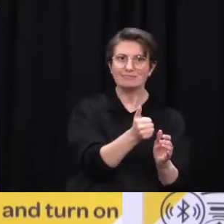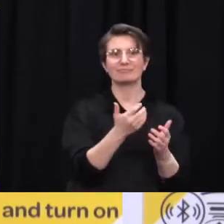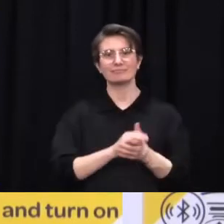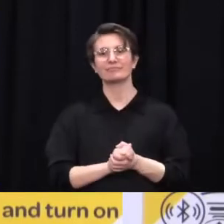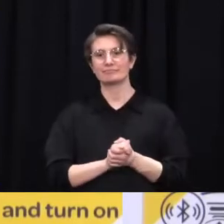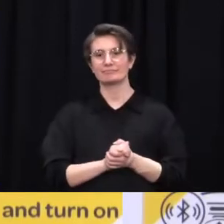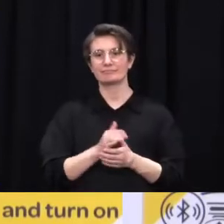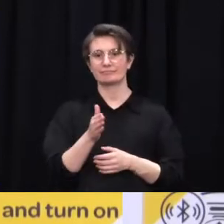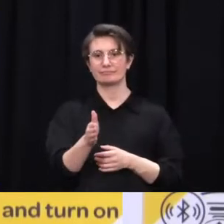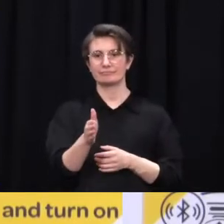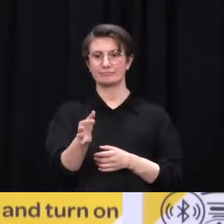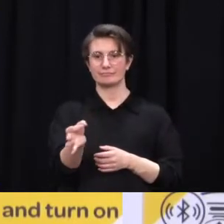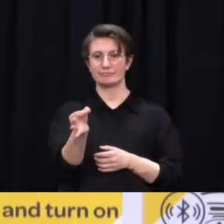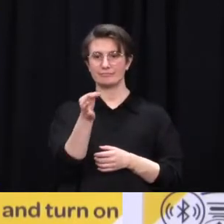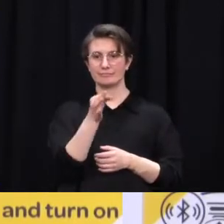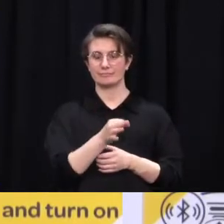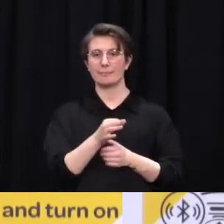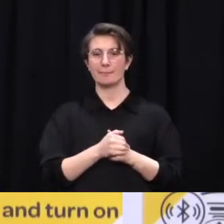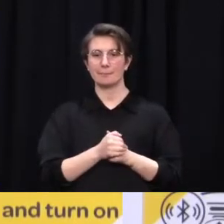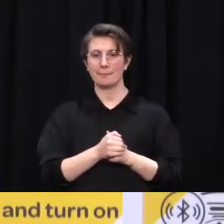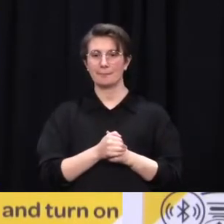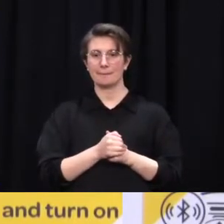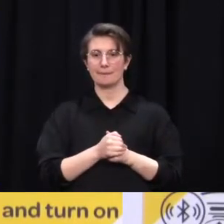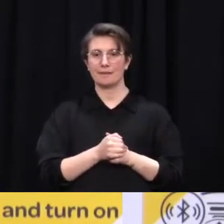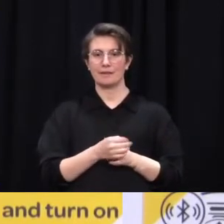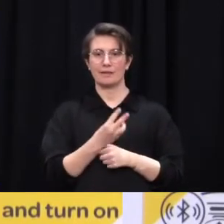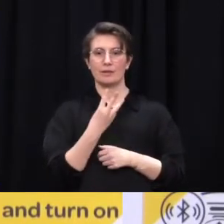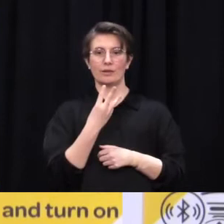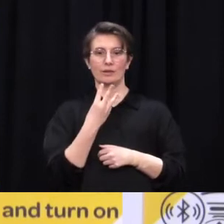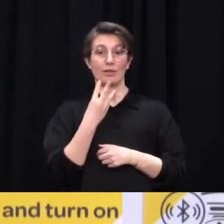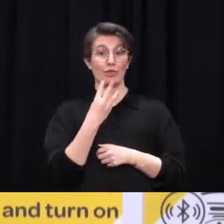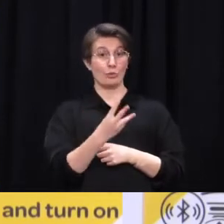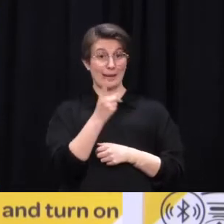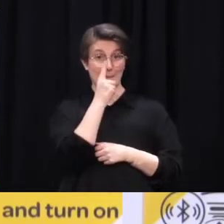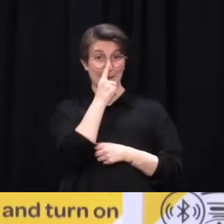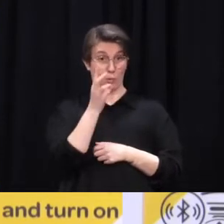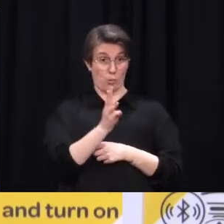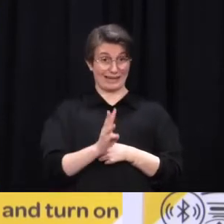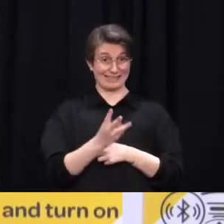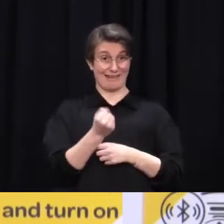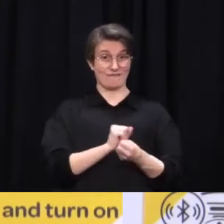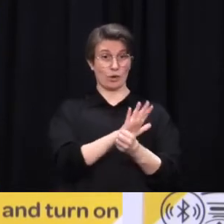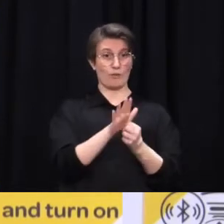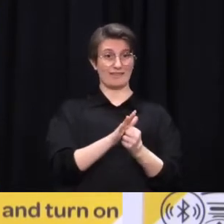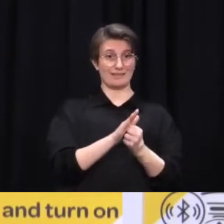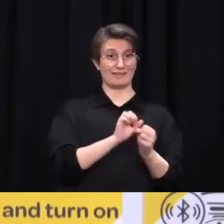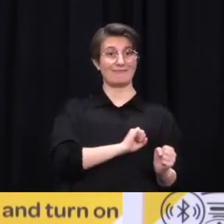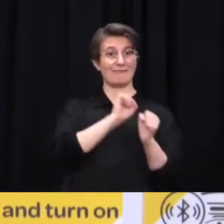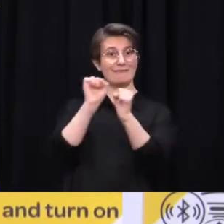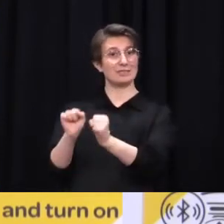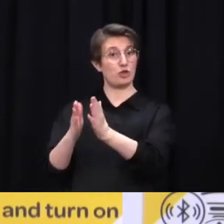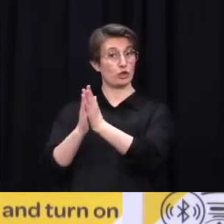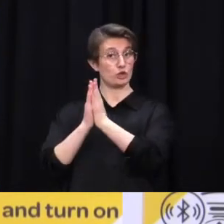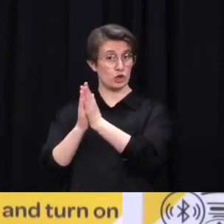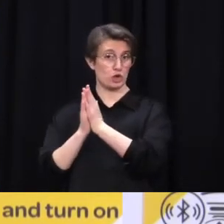GS. said three of the cases in Wellington went to the church service on Sunday. Can you tell us how many of the cases in the class in